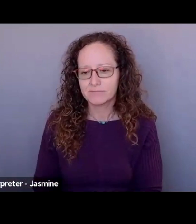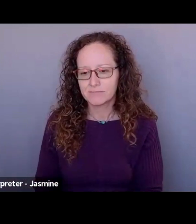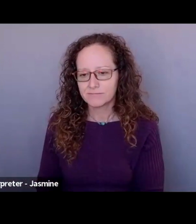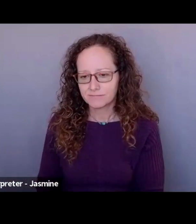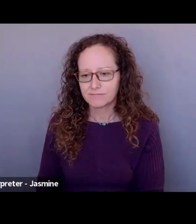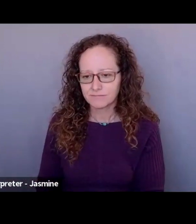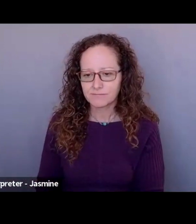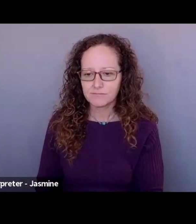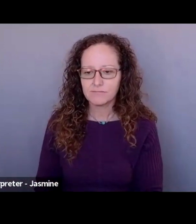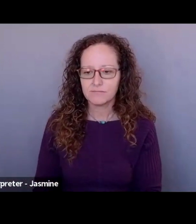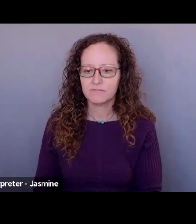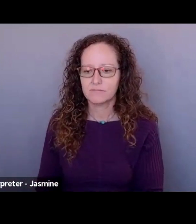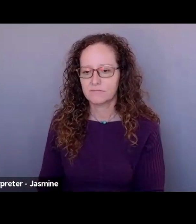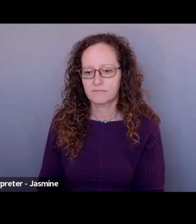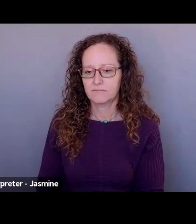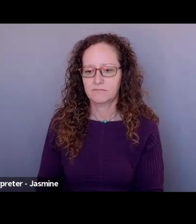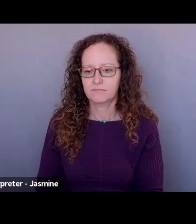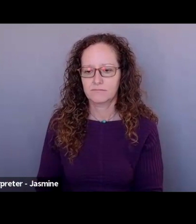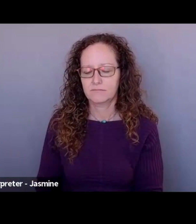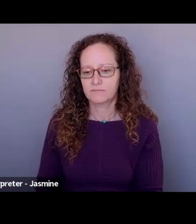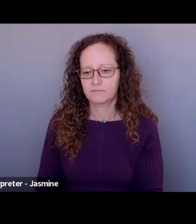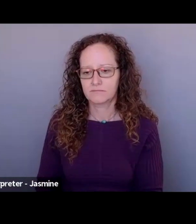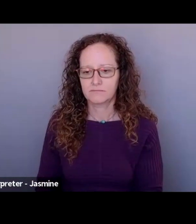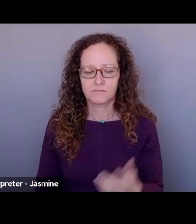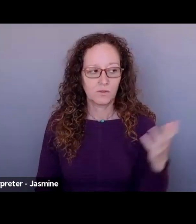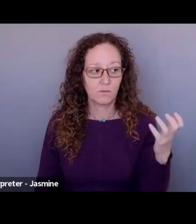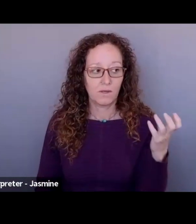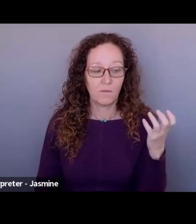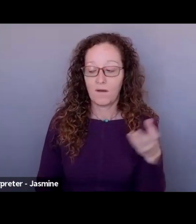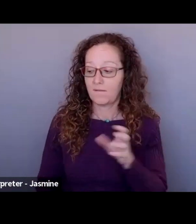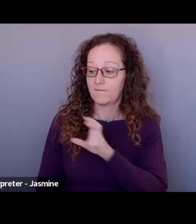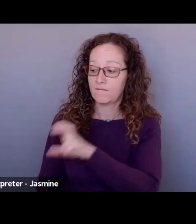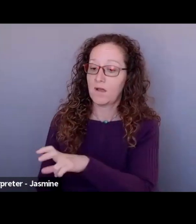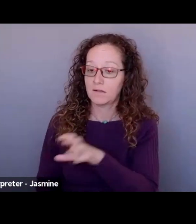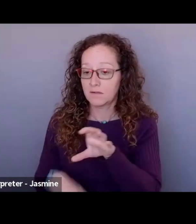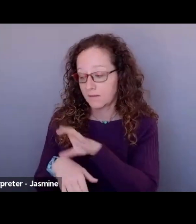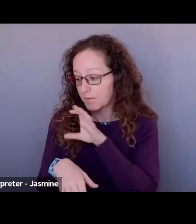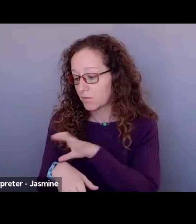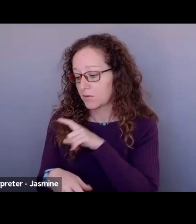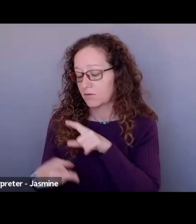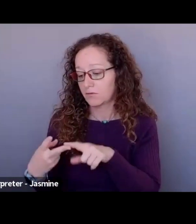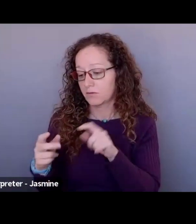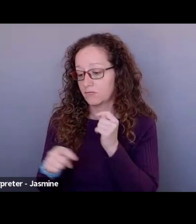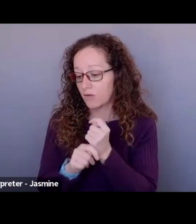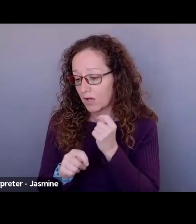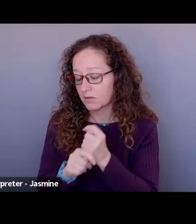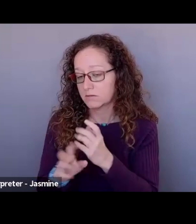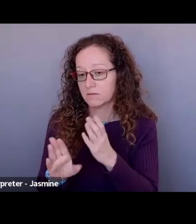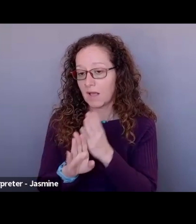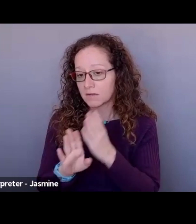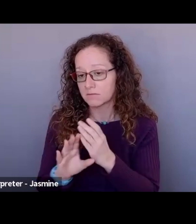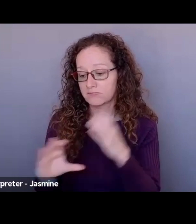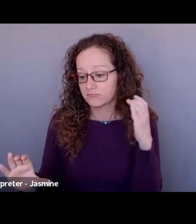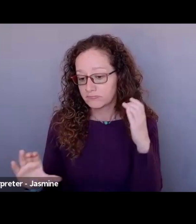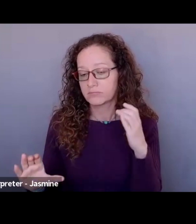touch. We want, we want to fund like computers and trucks and buses, you know, a website